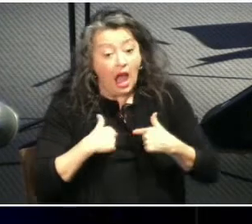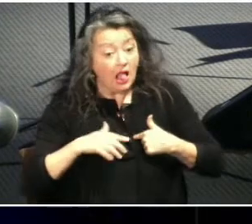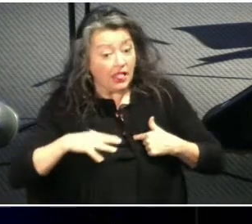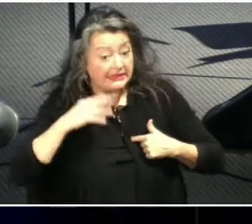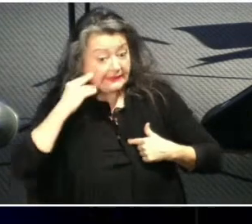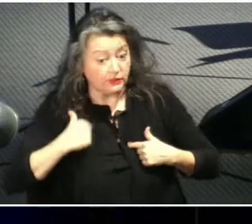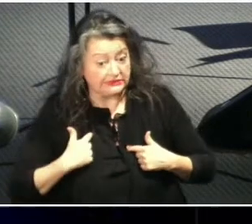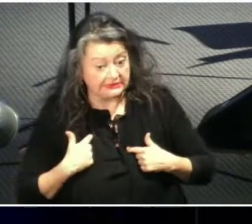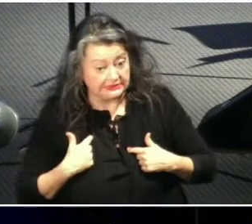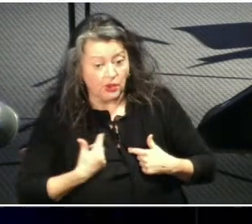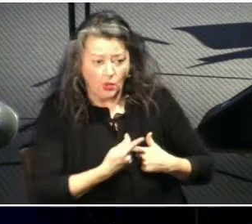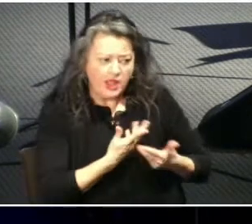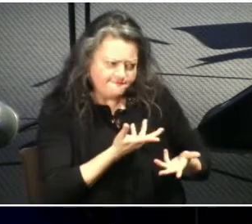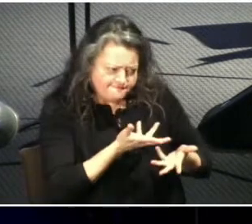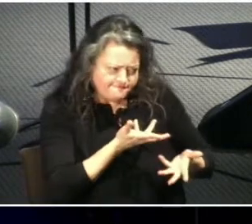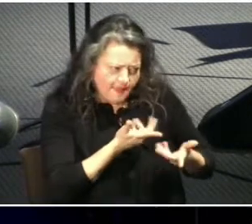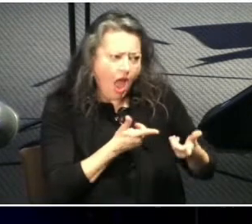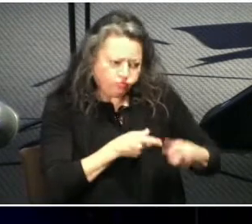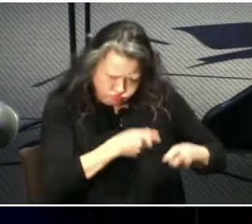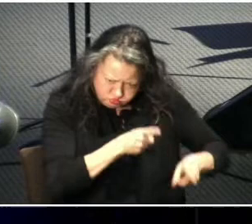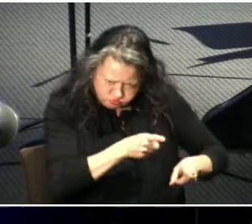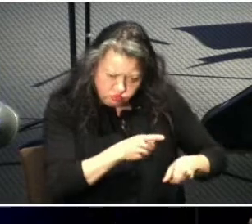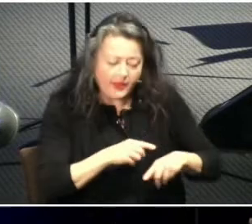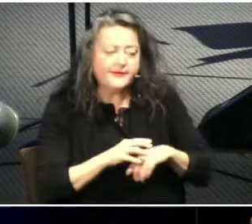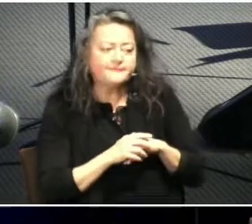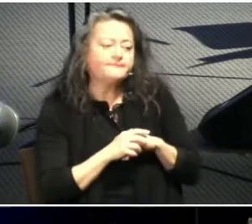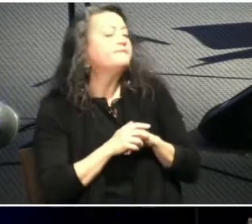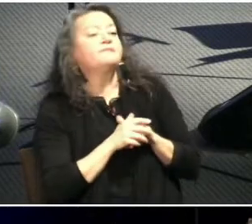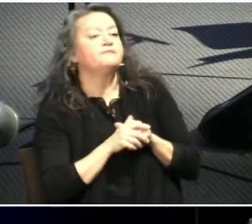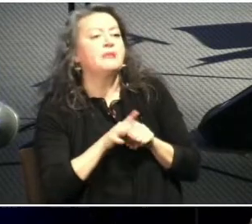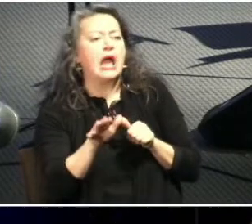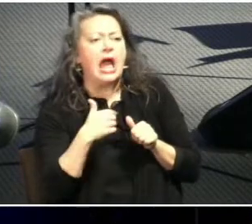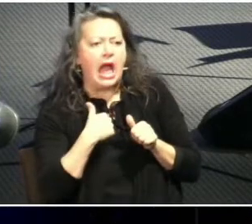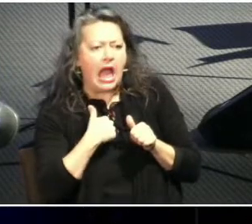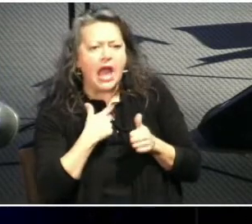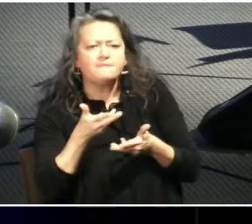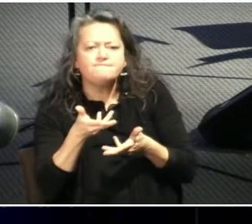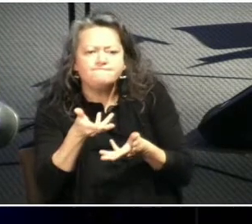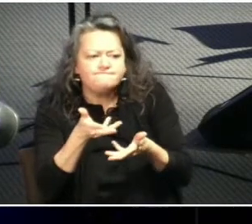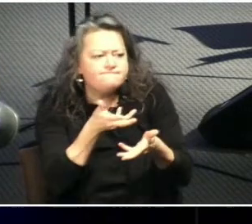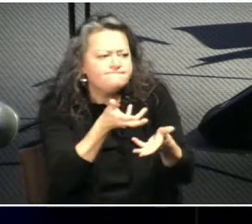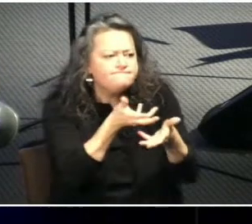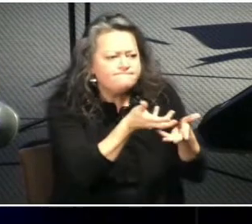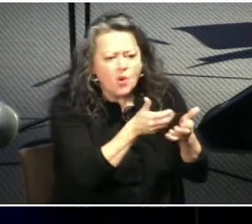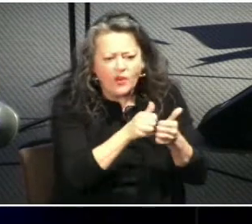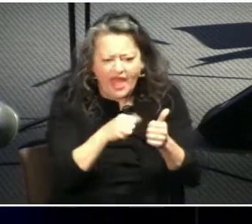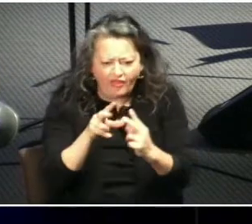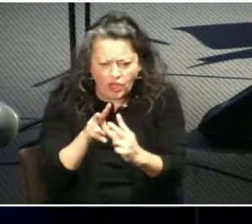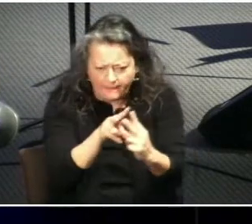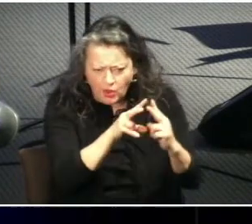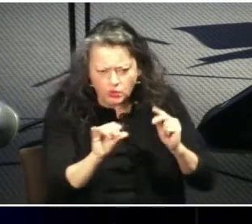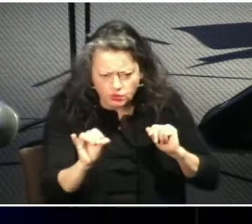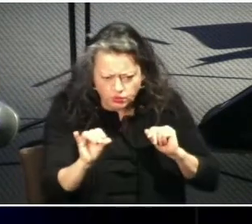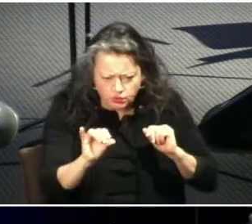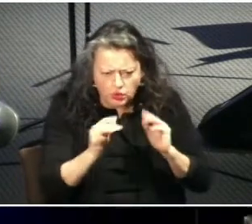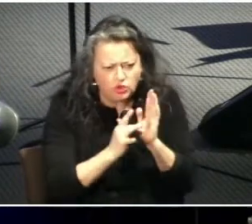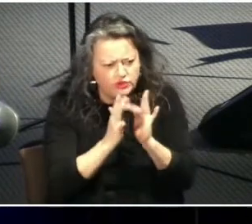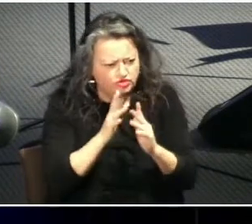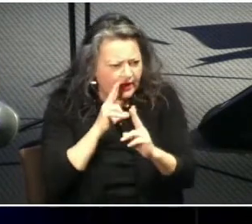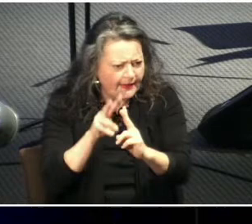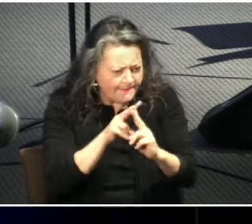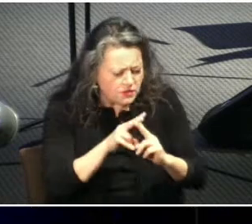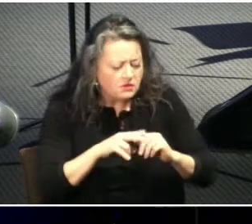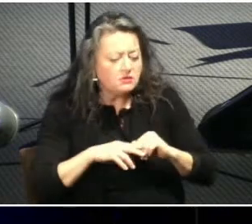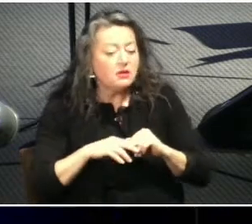marriage um but i began speaking with other christian couples like my parents and my in-laws and